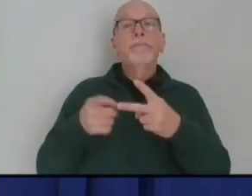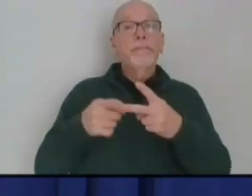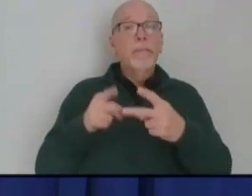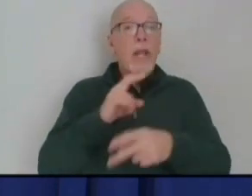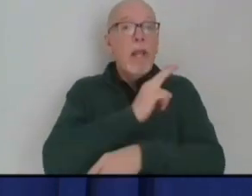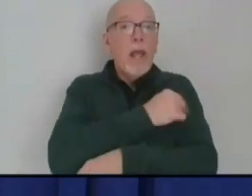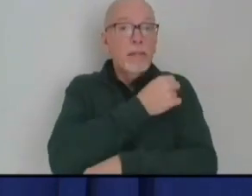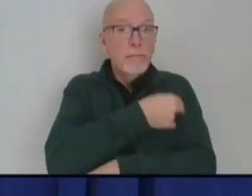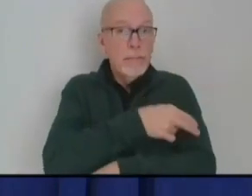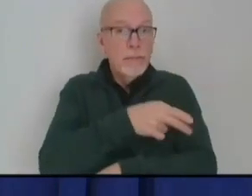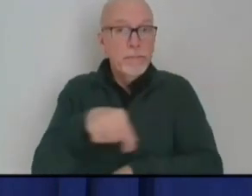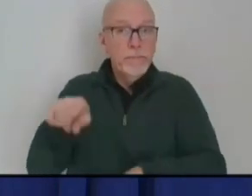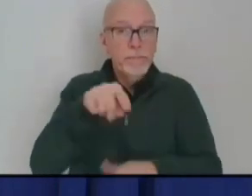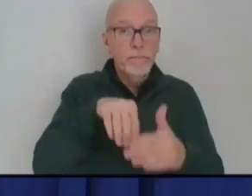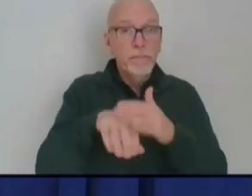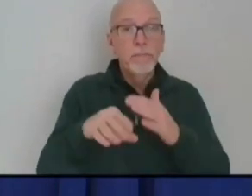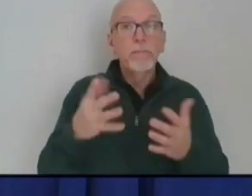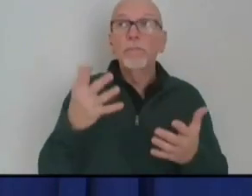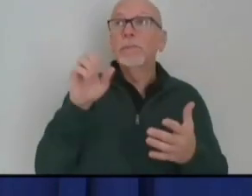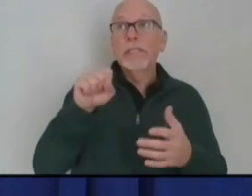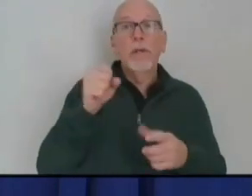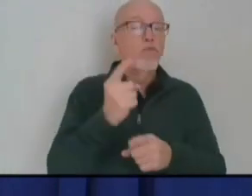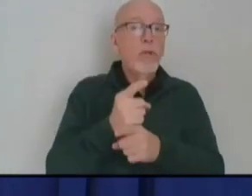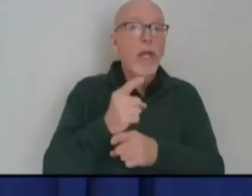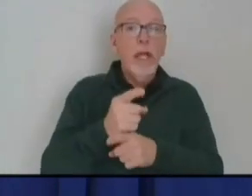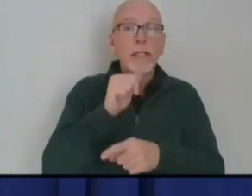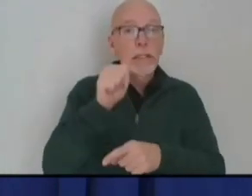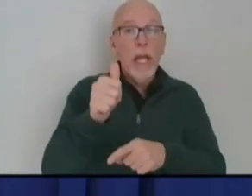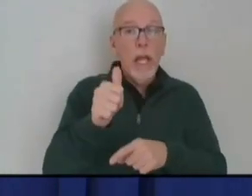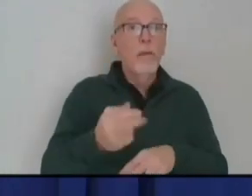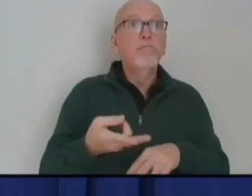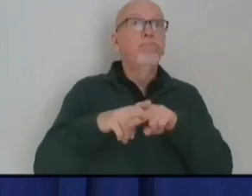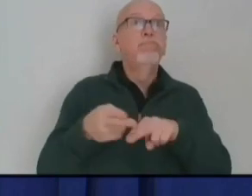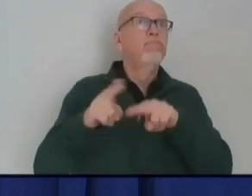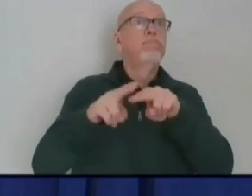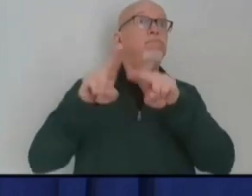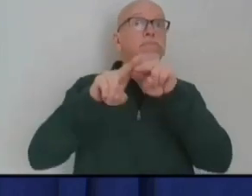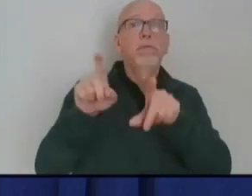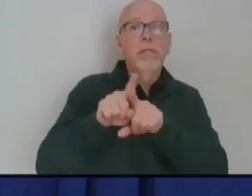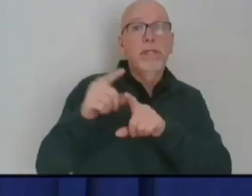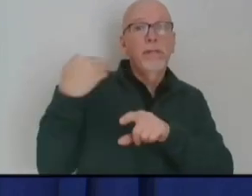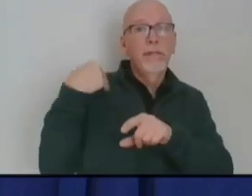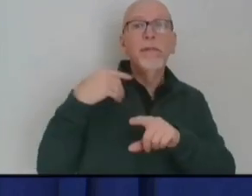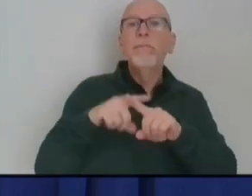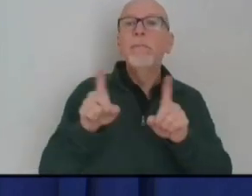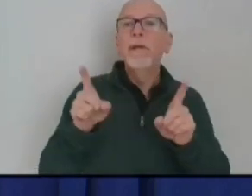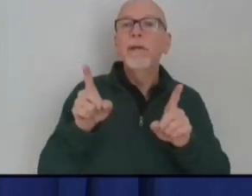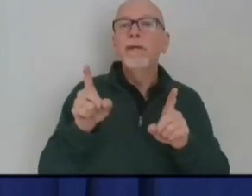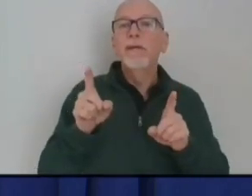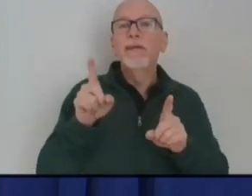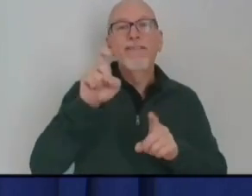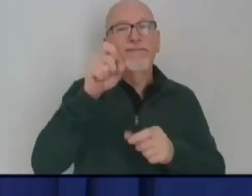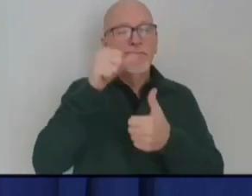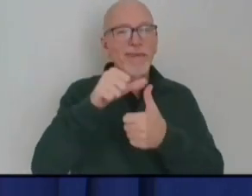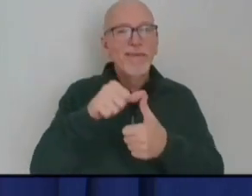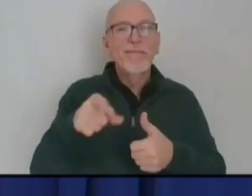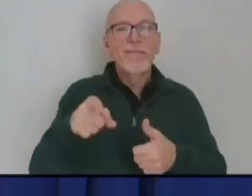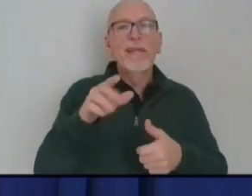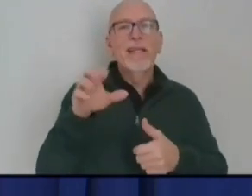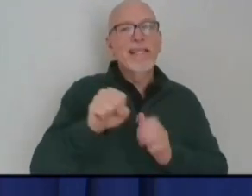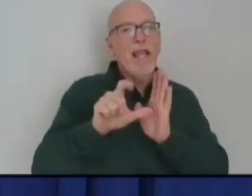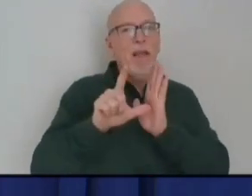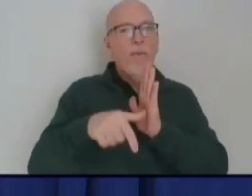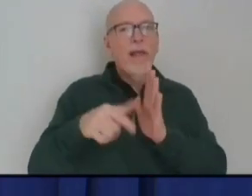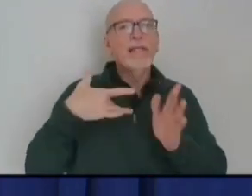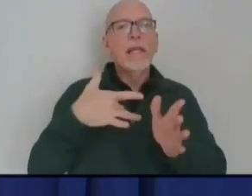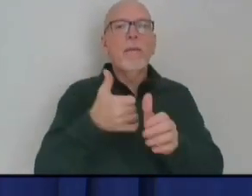it's great that we've not seen them ticking up significantly. What I will say is that you have to remember it takes a while. There's a lag